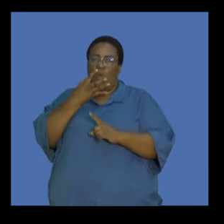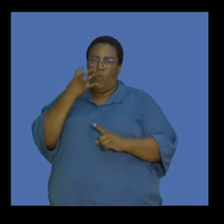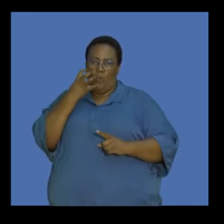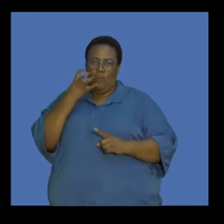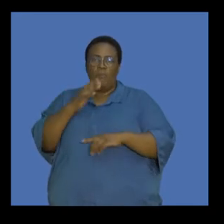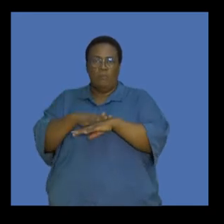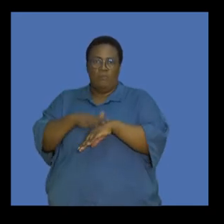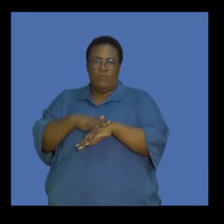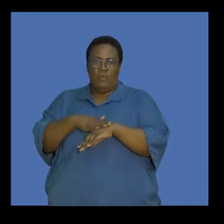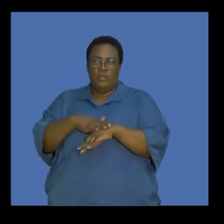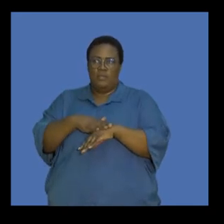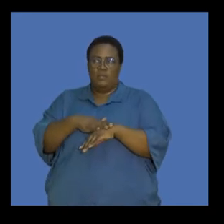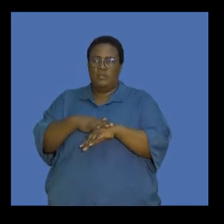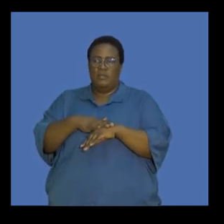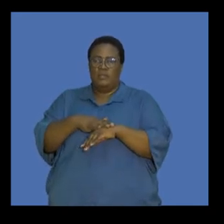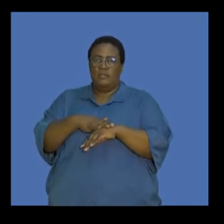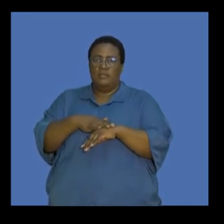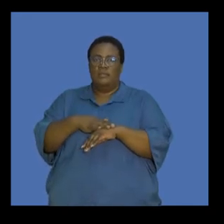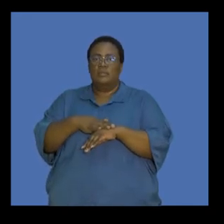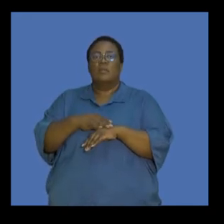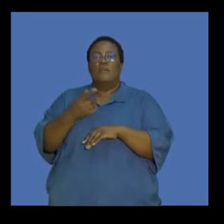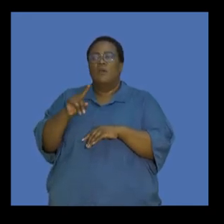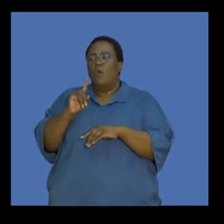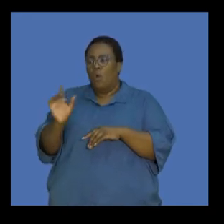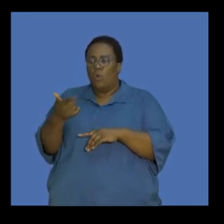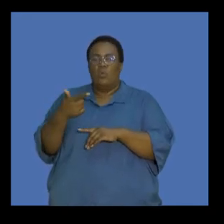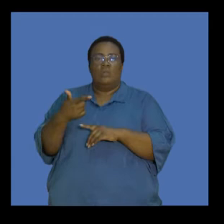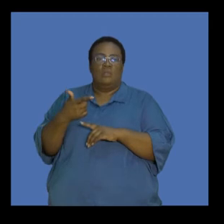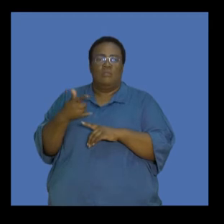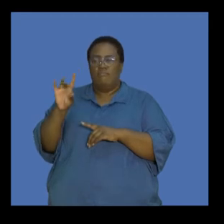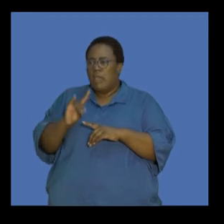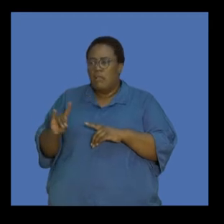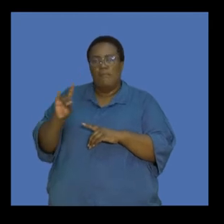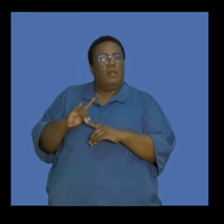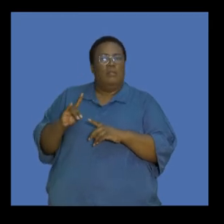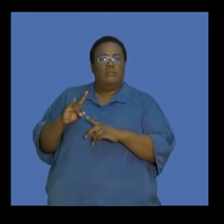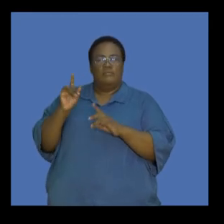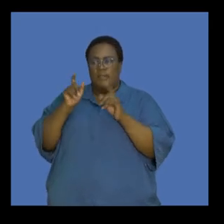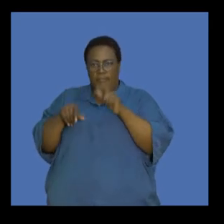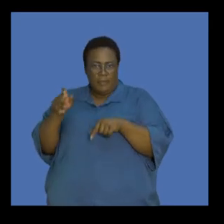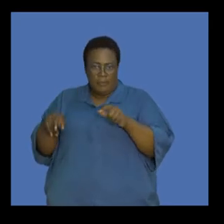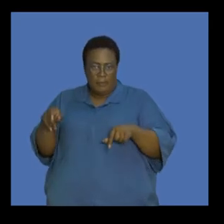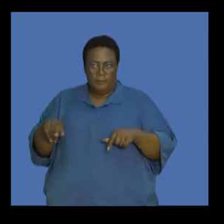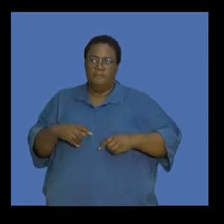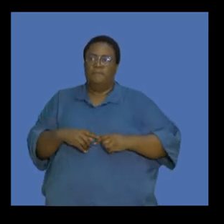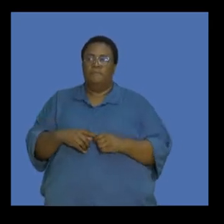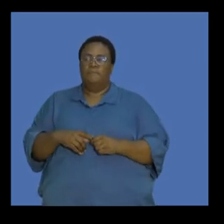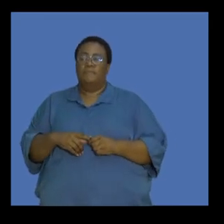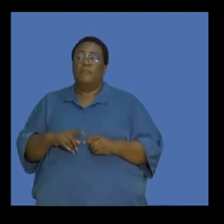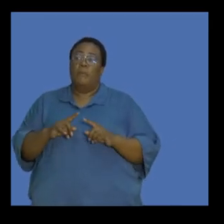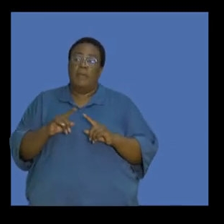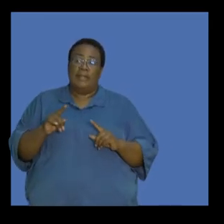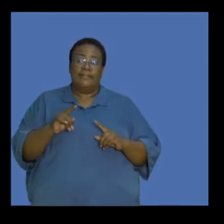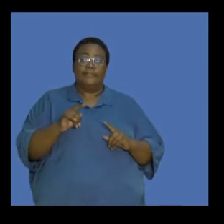making it more inhabitable, making it more conducive for all forms of life to exist. However, on this side,